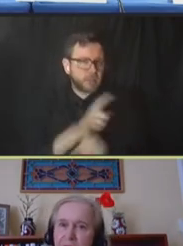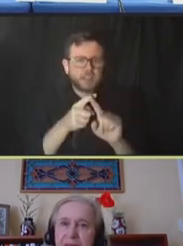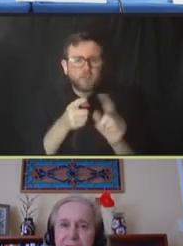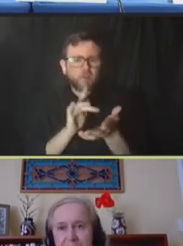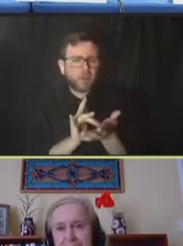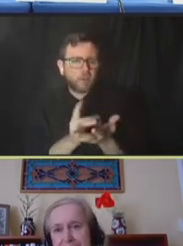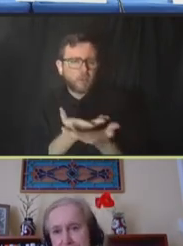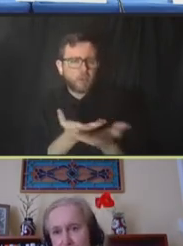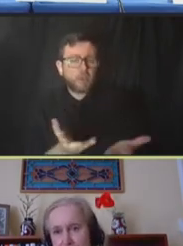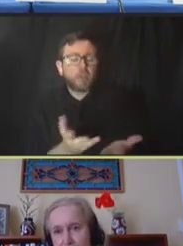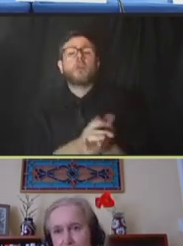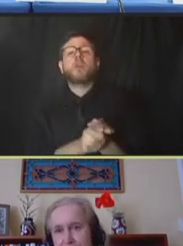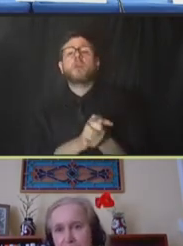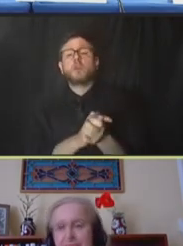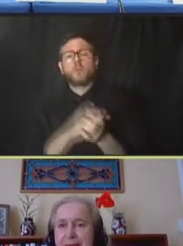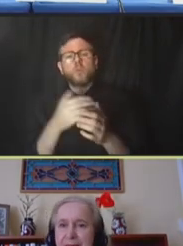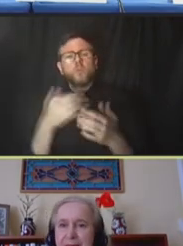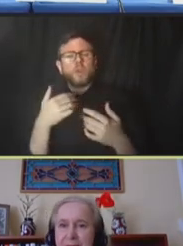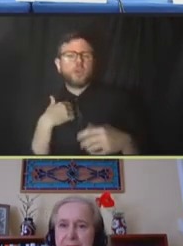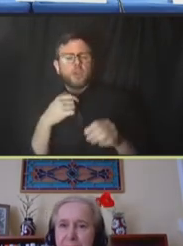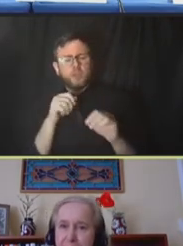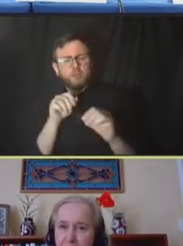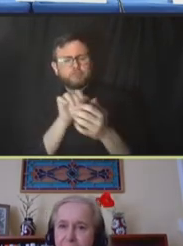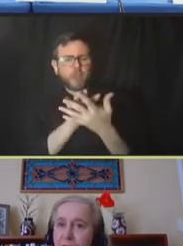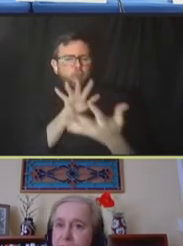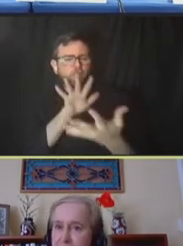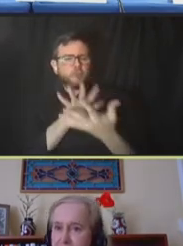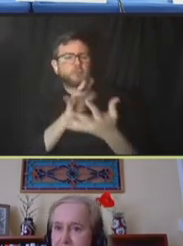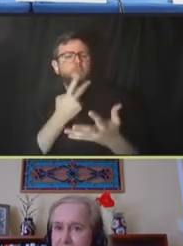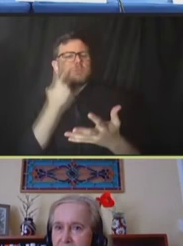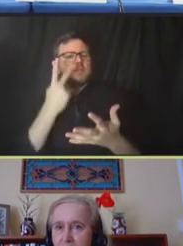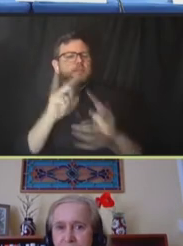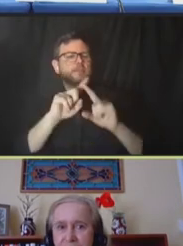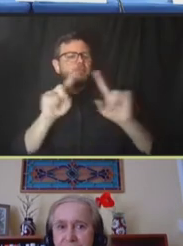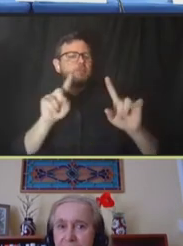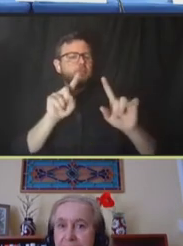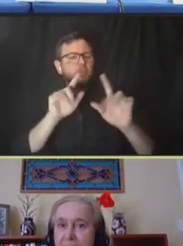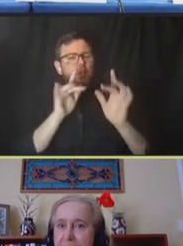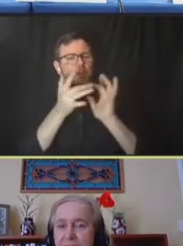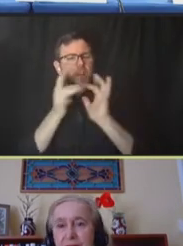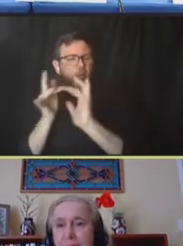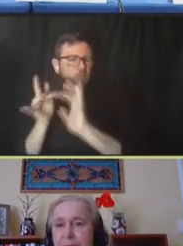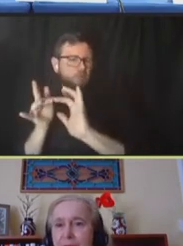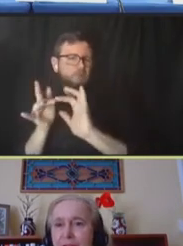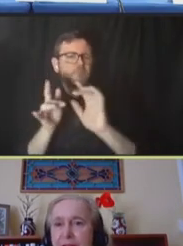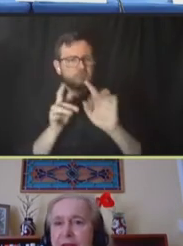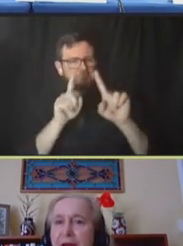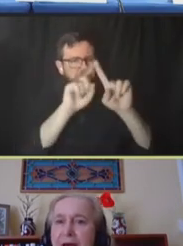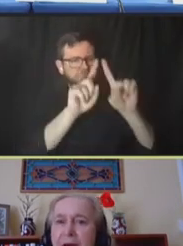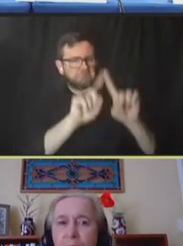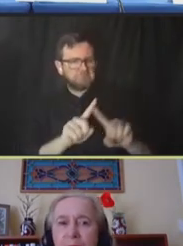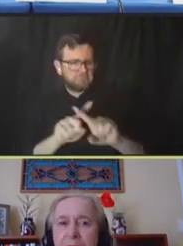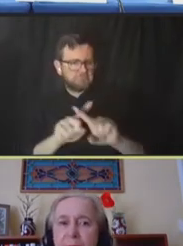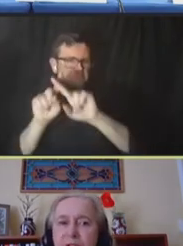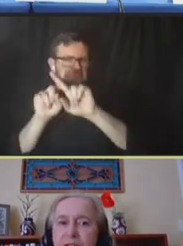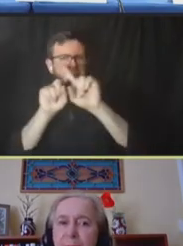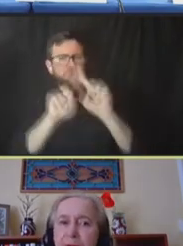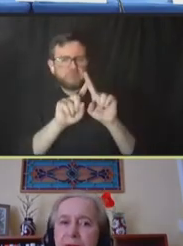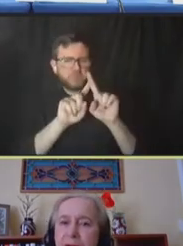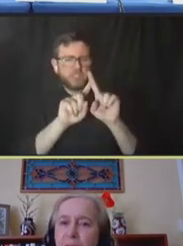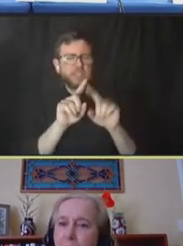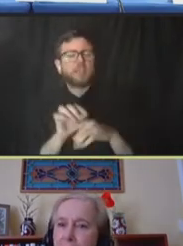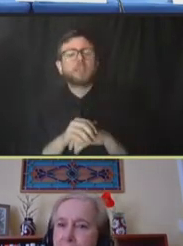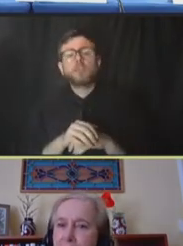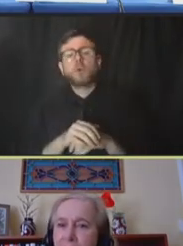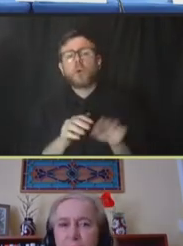abstract them as networks. And you can see then the similarities or differences across different kinds of topologies. And when it comes to